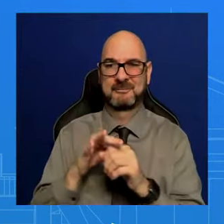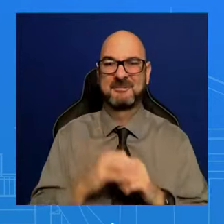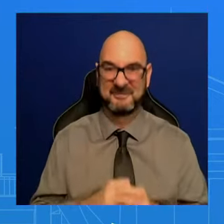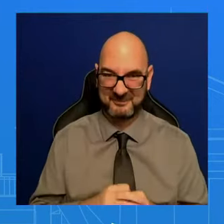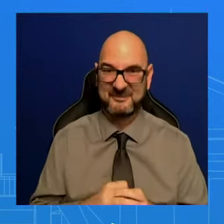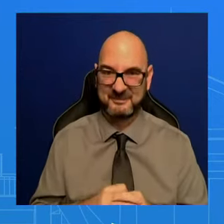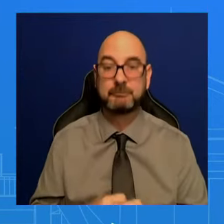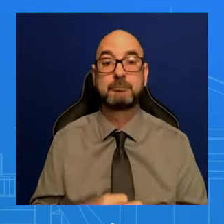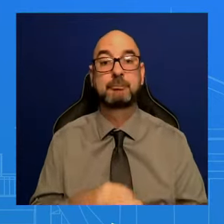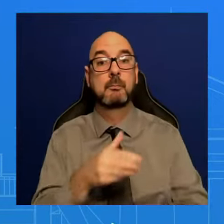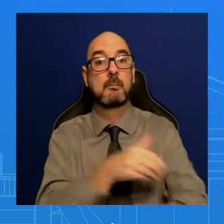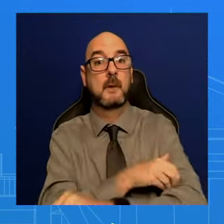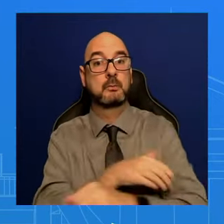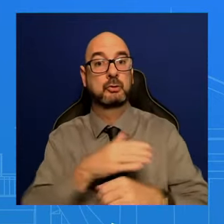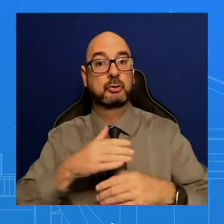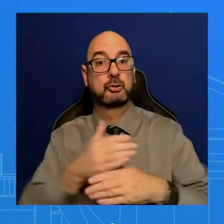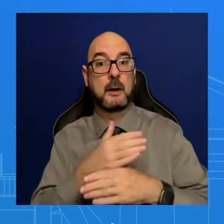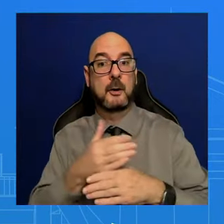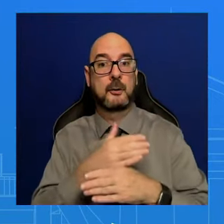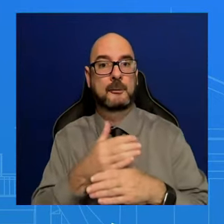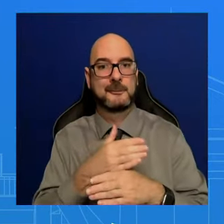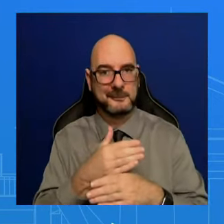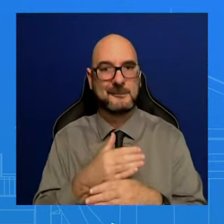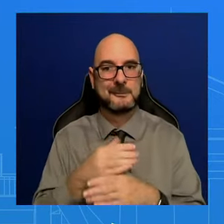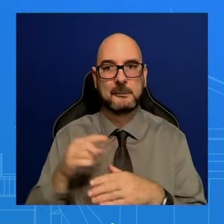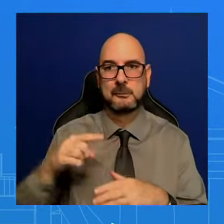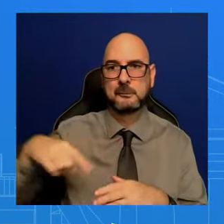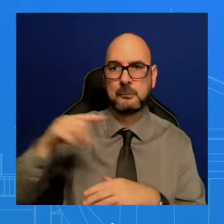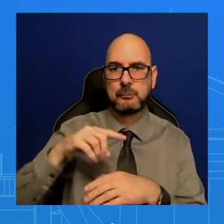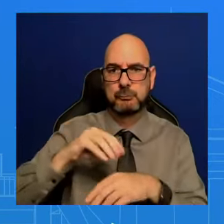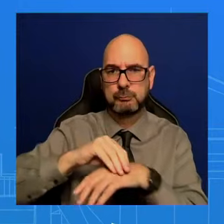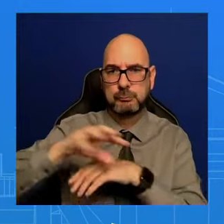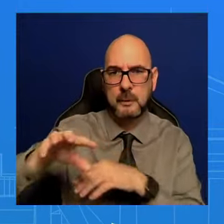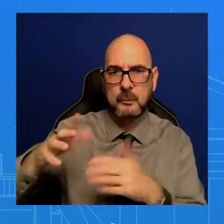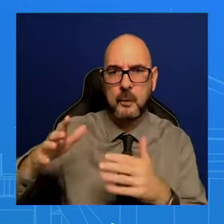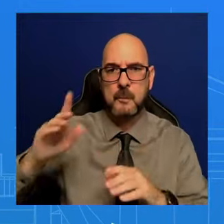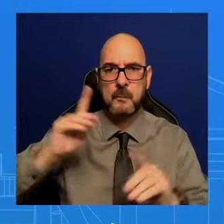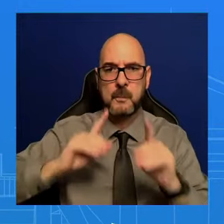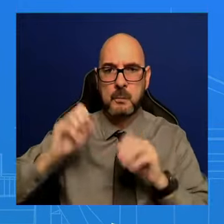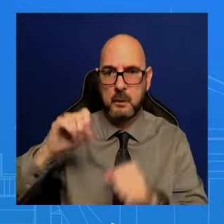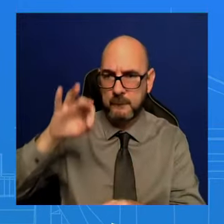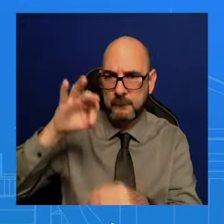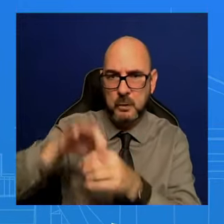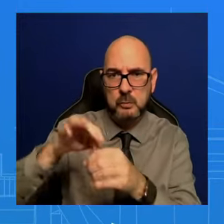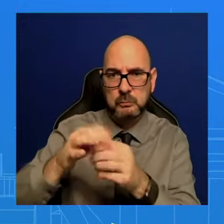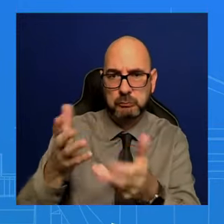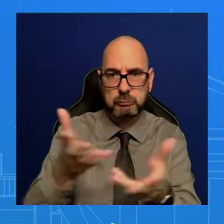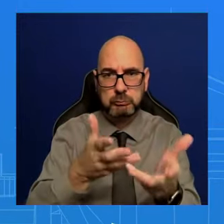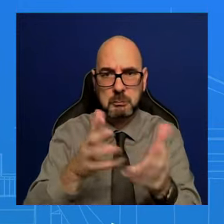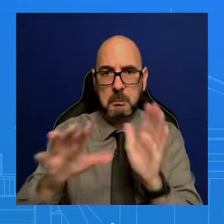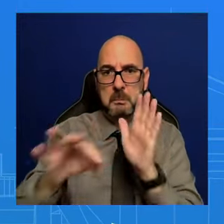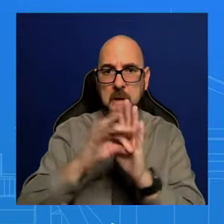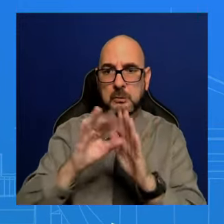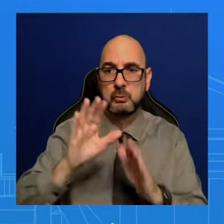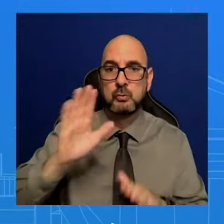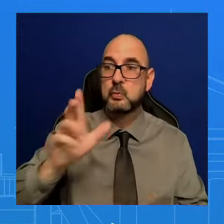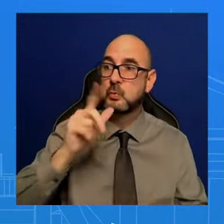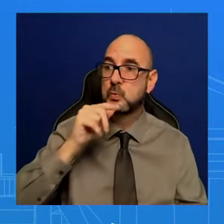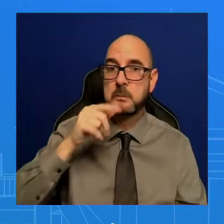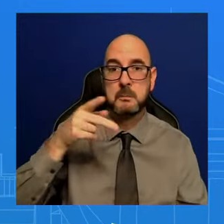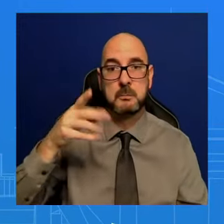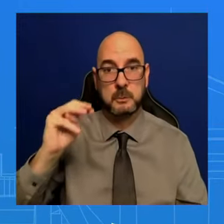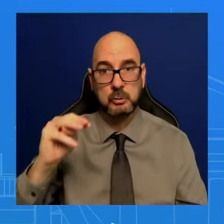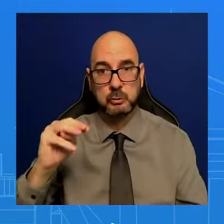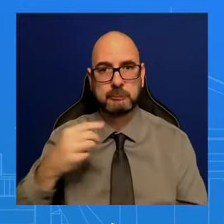opportunity to democratically elect their Prime Minister. Again, this has been a conversation that we've had with Haitian partners, CARICOM, for